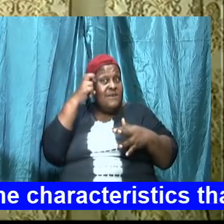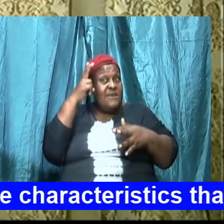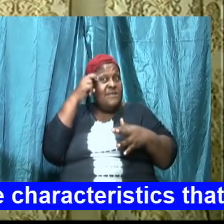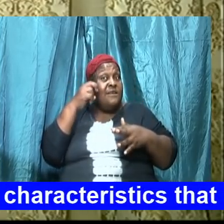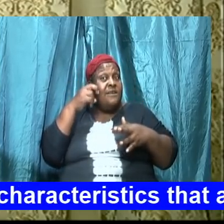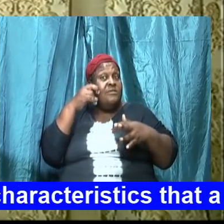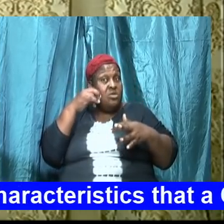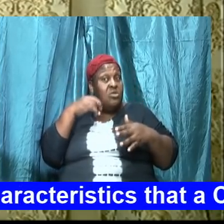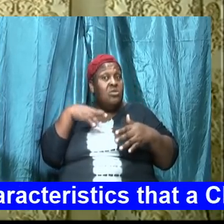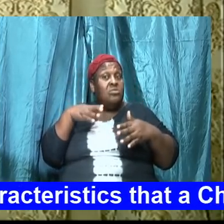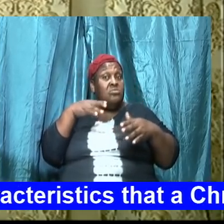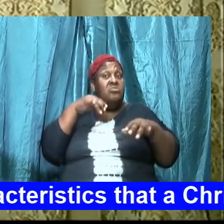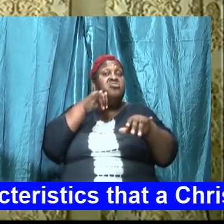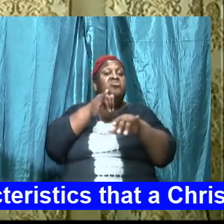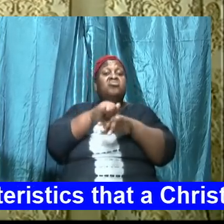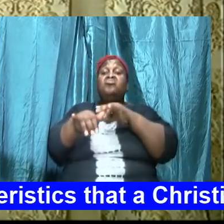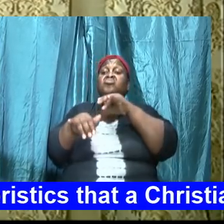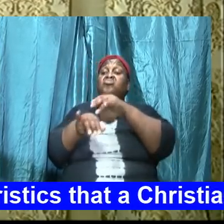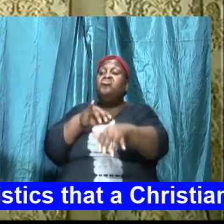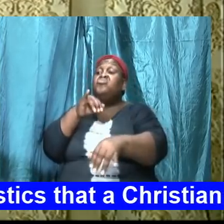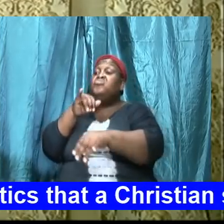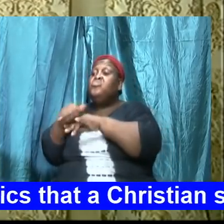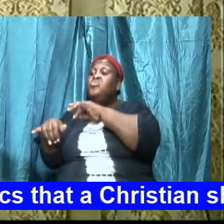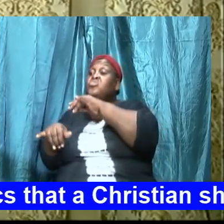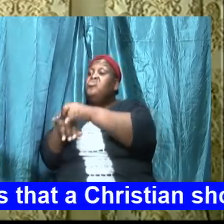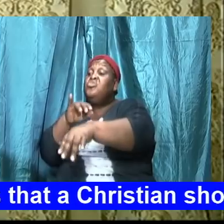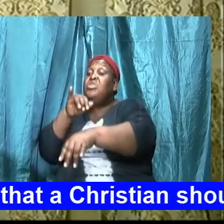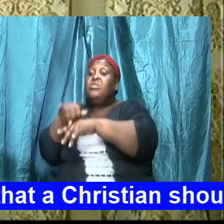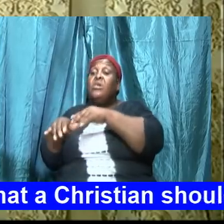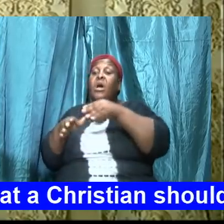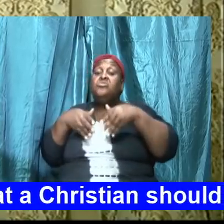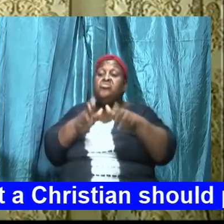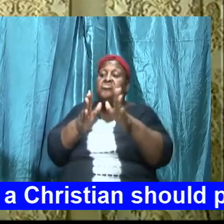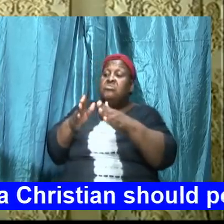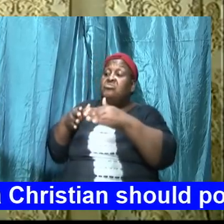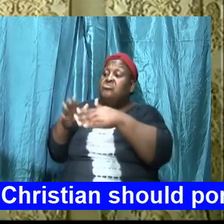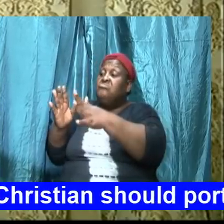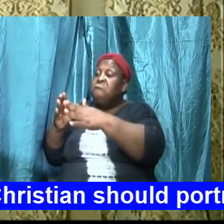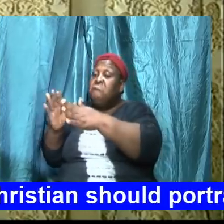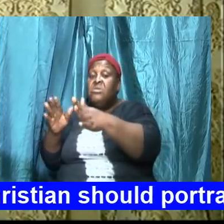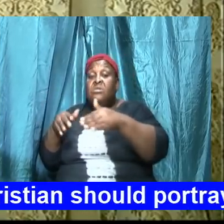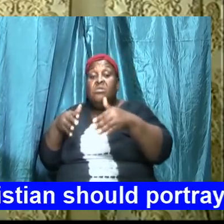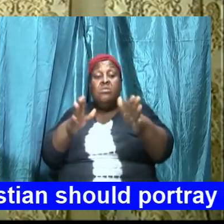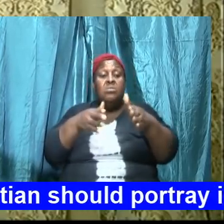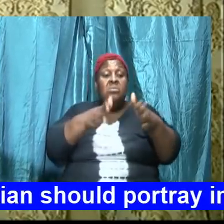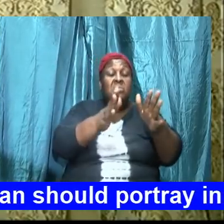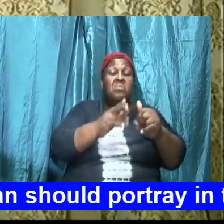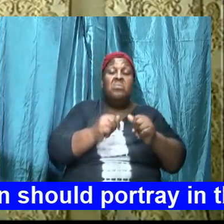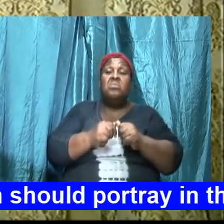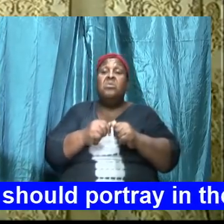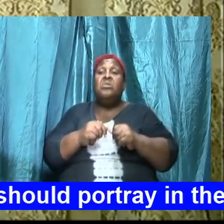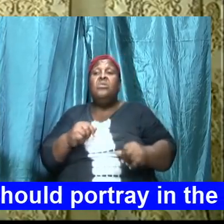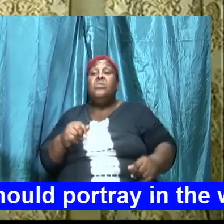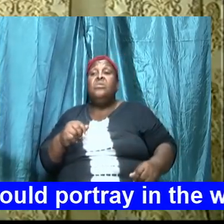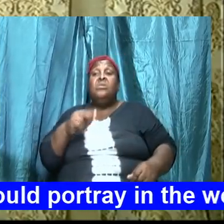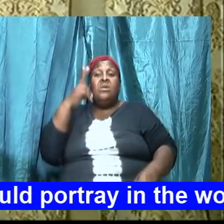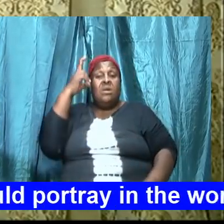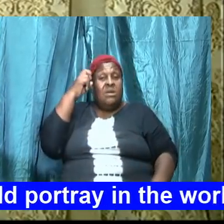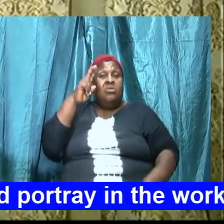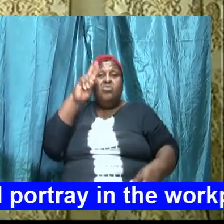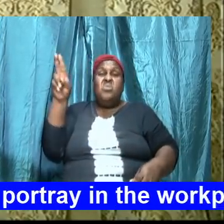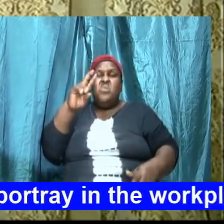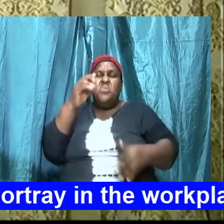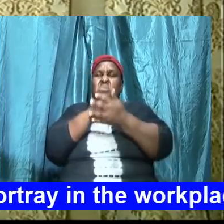strategized as part of the wiles of the devil he has used some